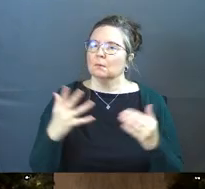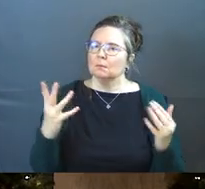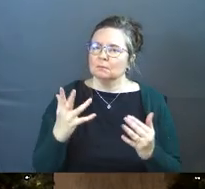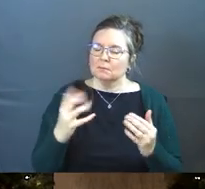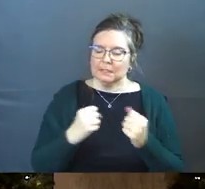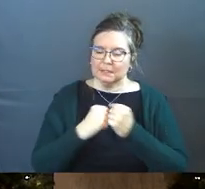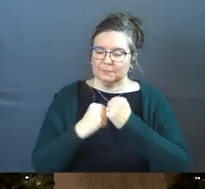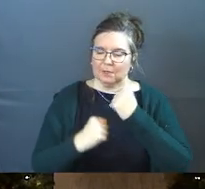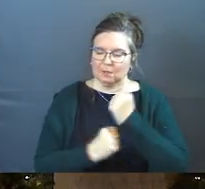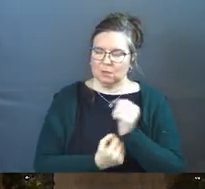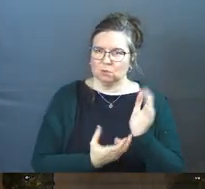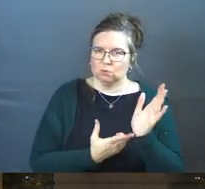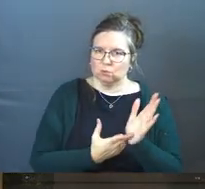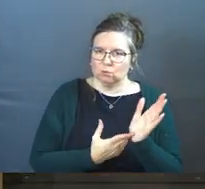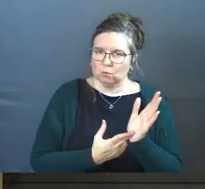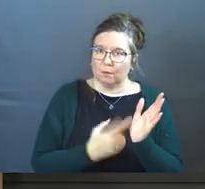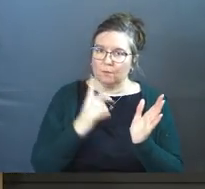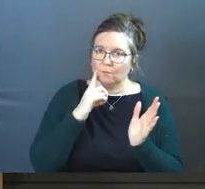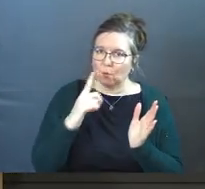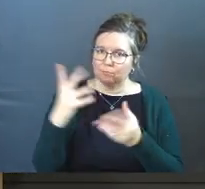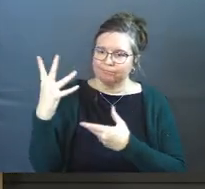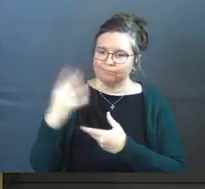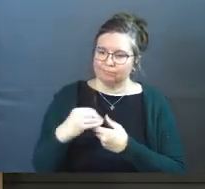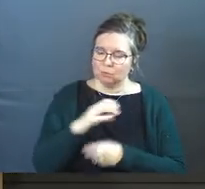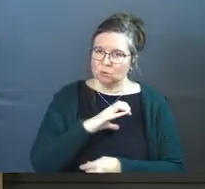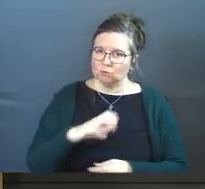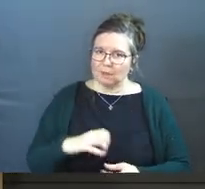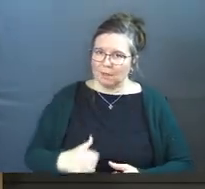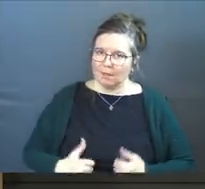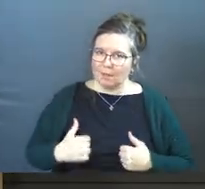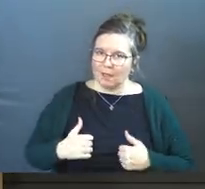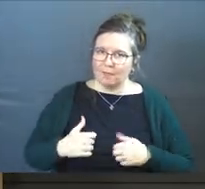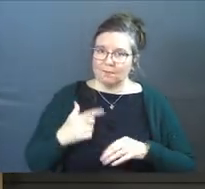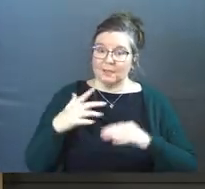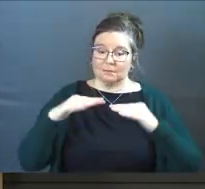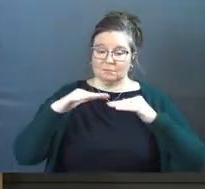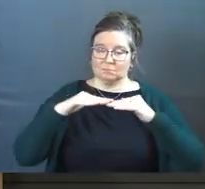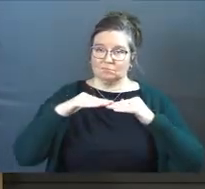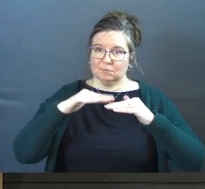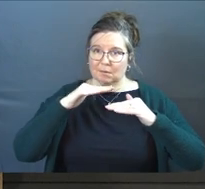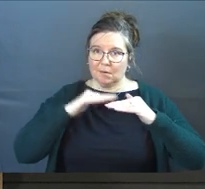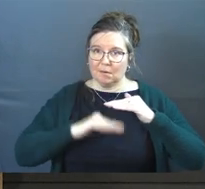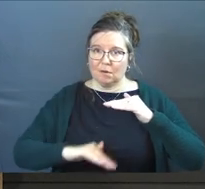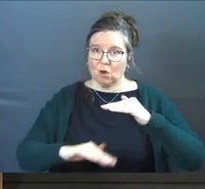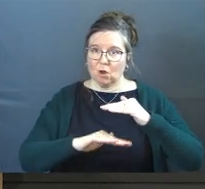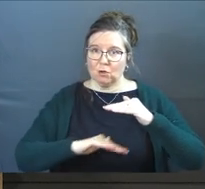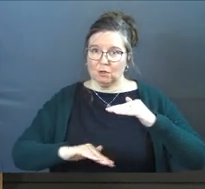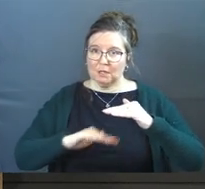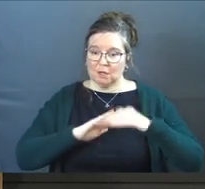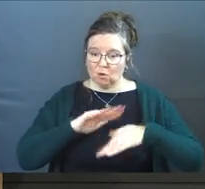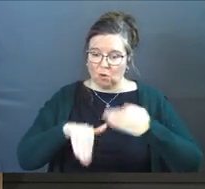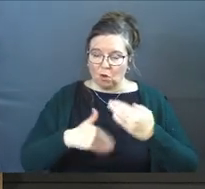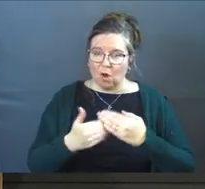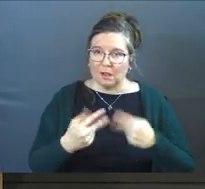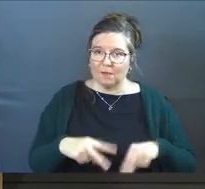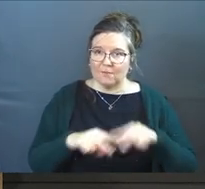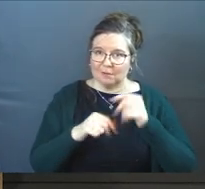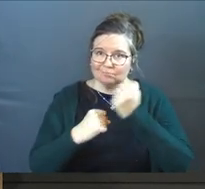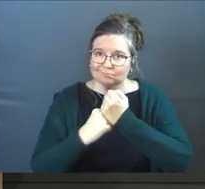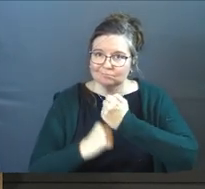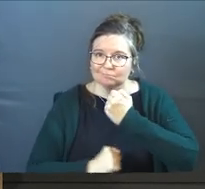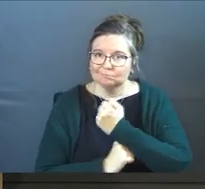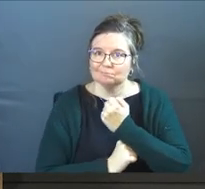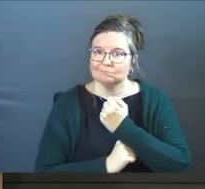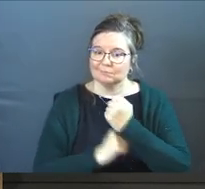foundational truth for the Christian life. It is what is underneath all of our values as Christians.